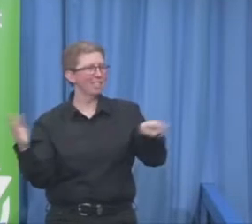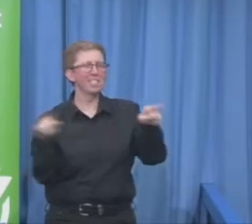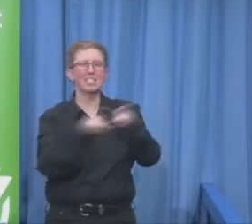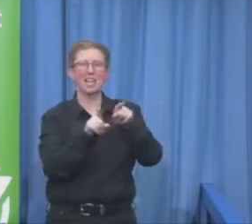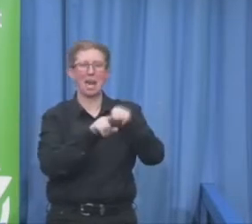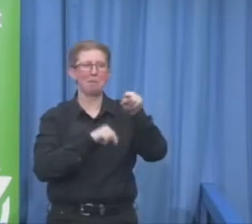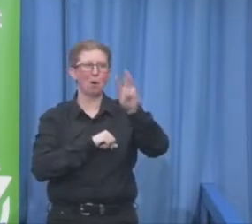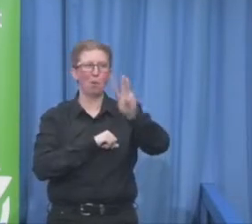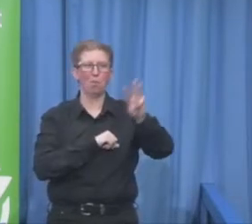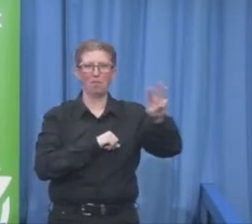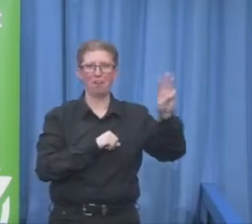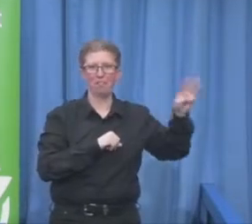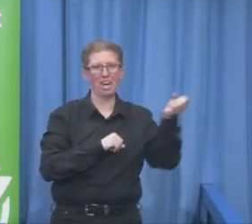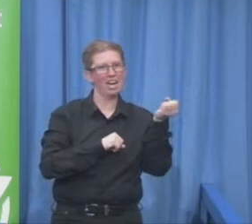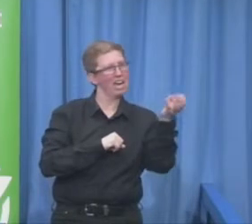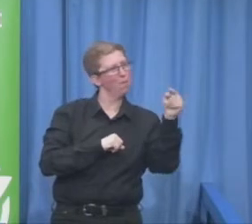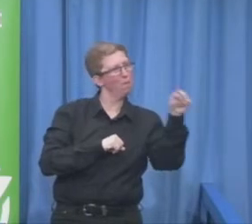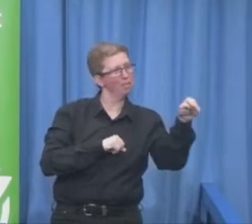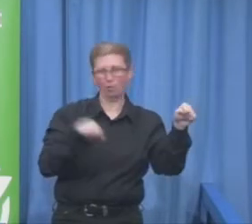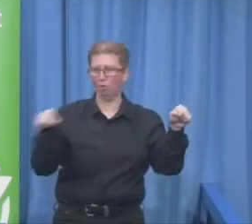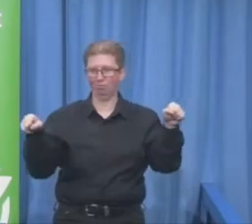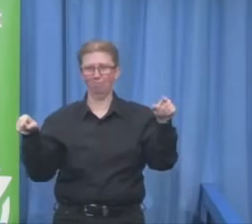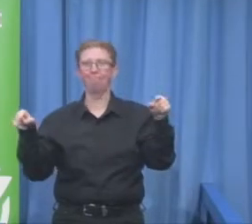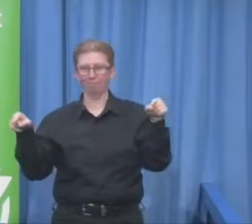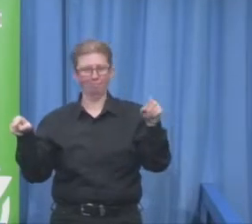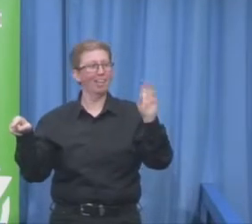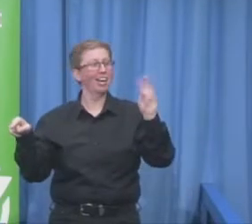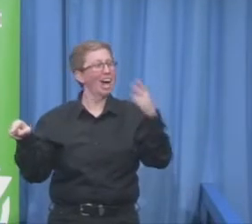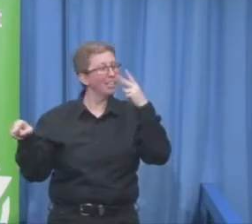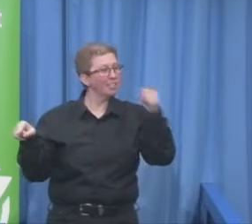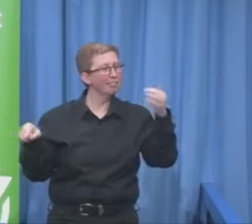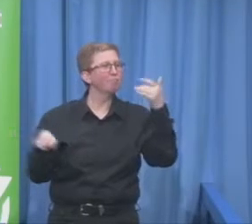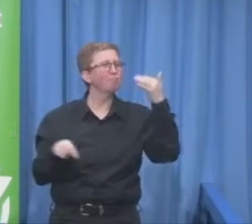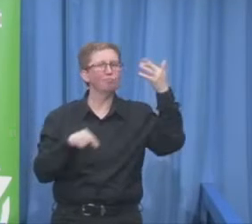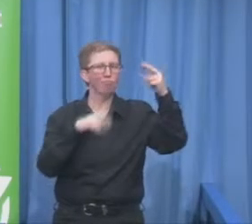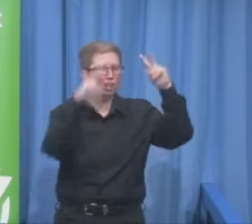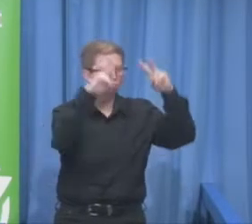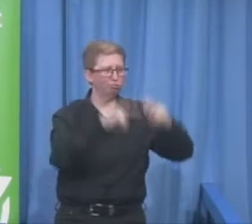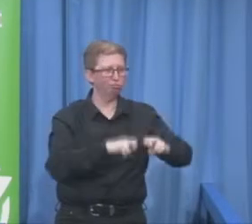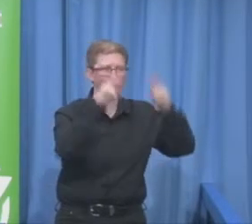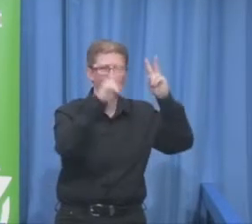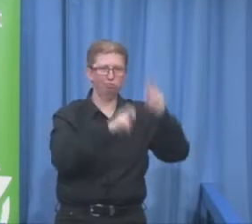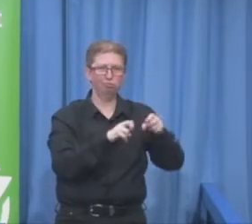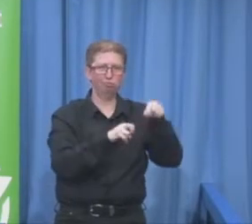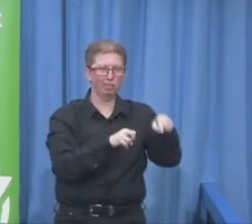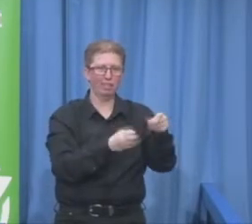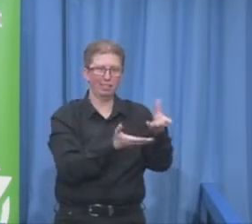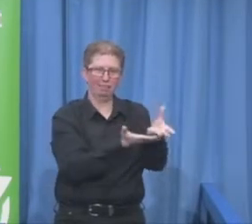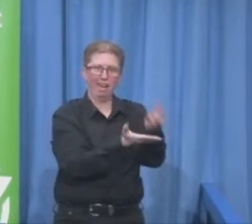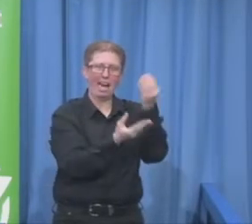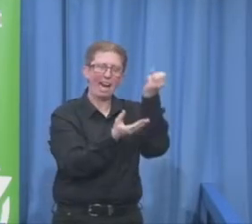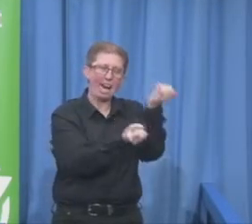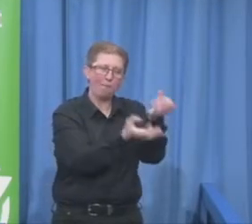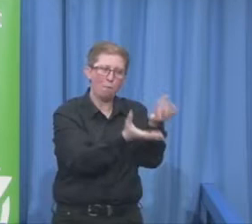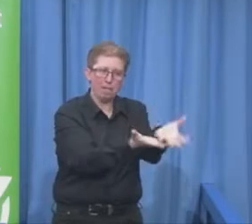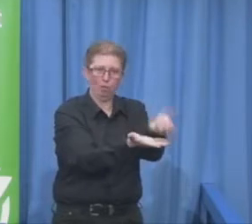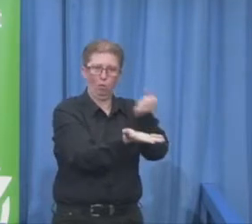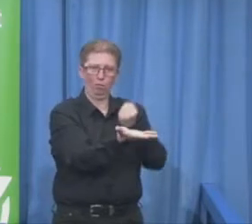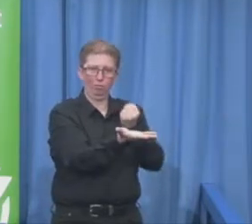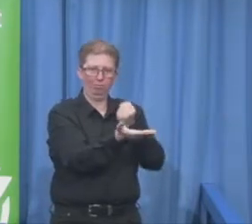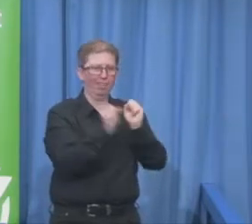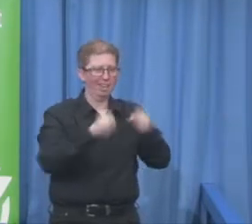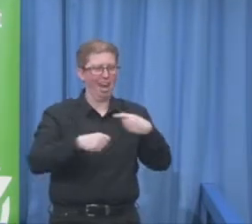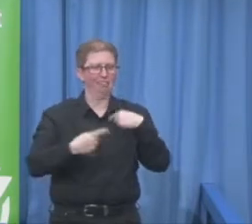of course you can get in touch with me and I'm happy to learn your ideas and what you think and also I would